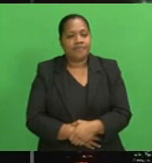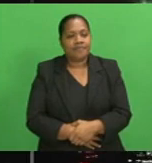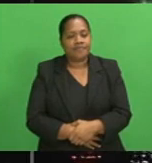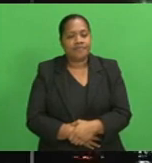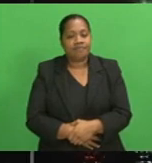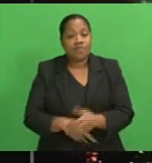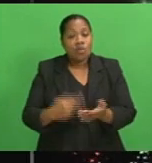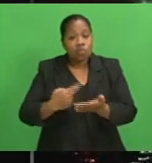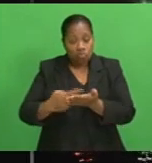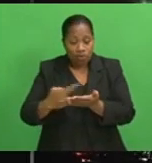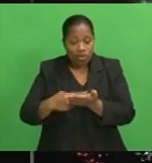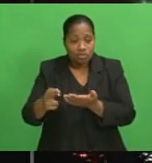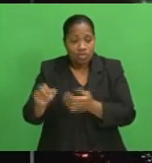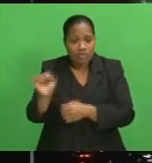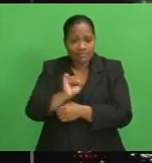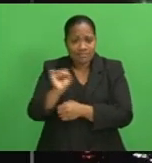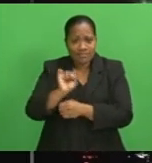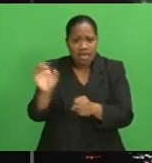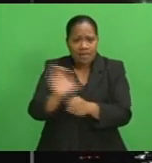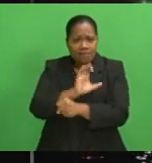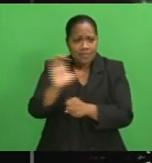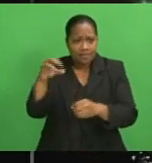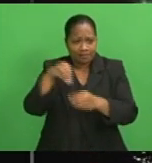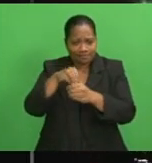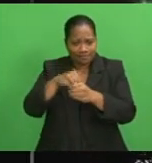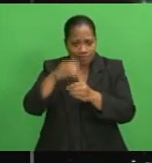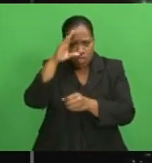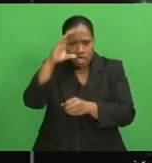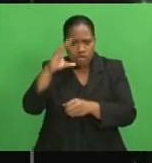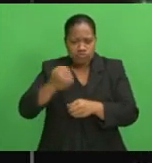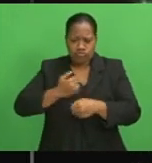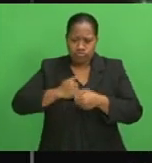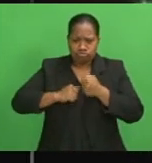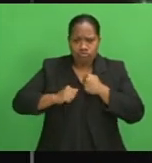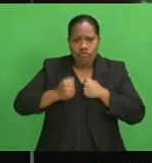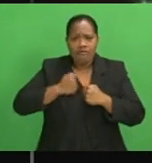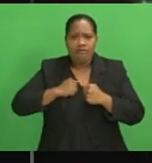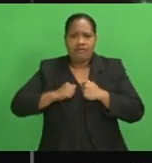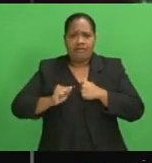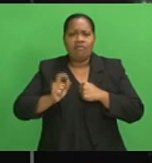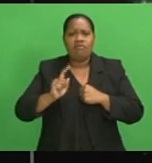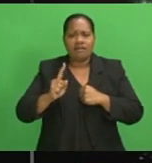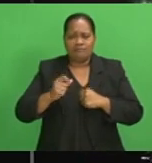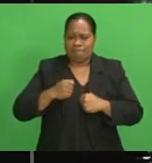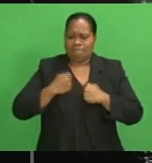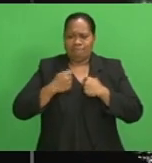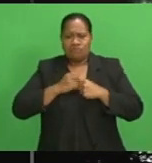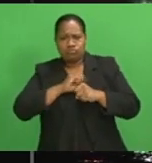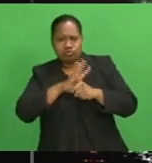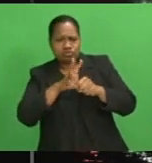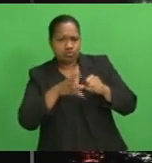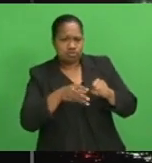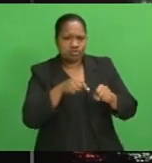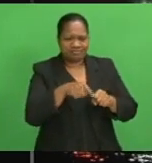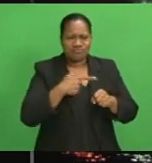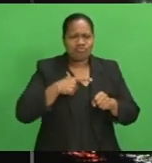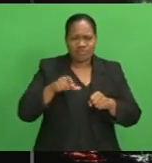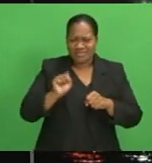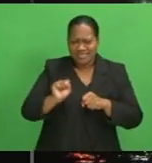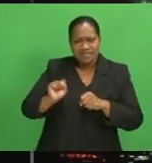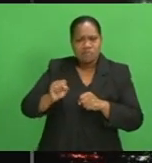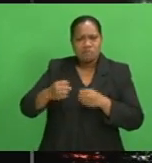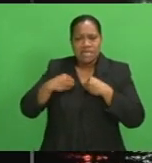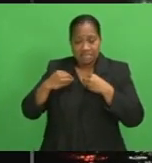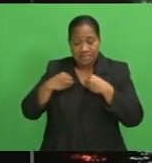Rental car companies in the country are struggling to survive the coronavirus pandemic's catastrophic blow to their business. The